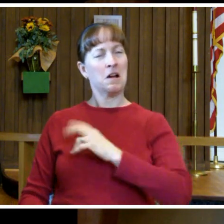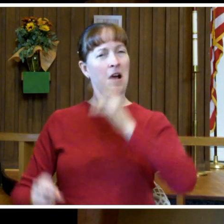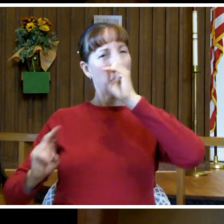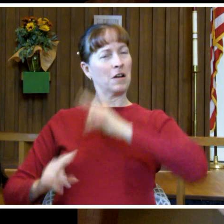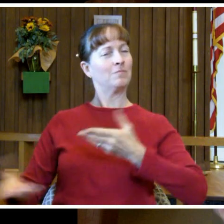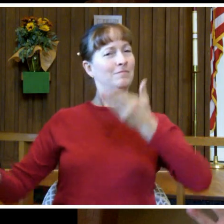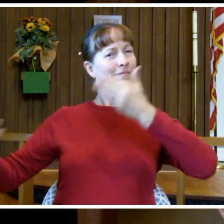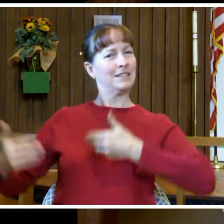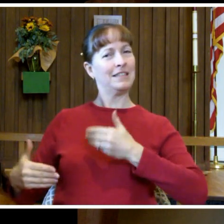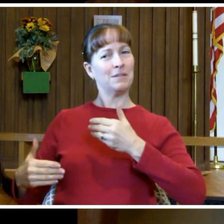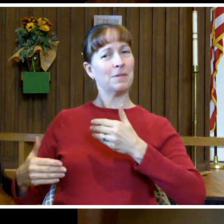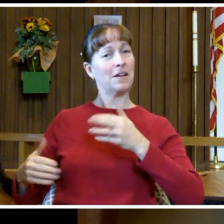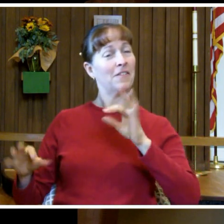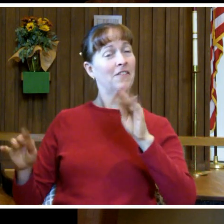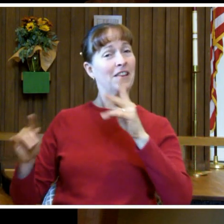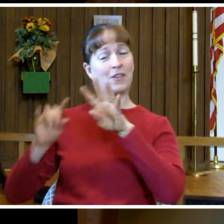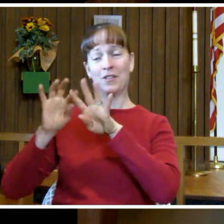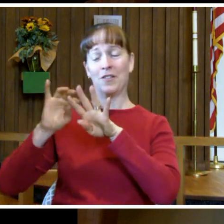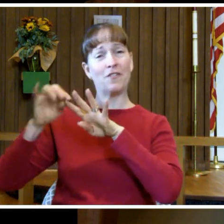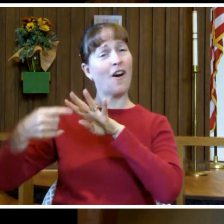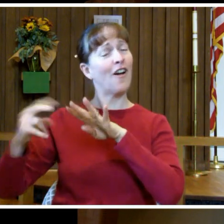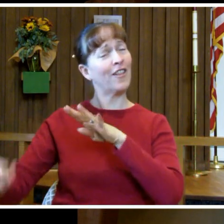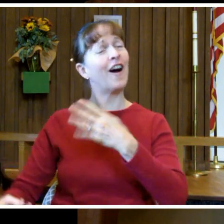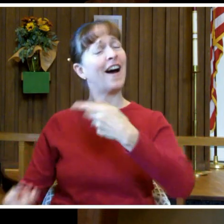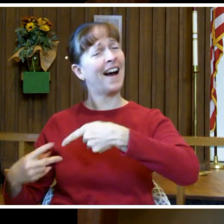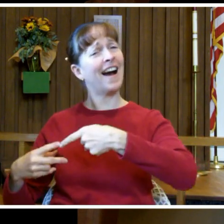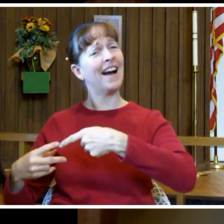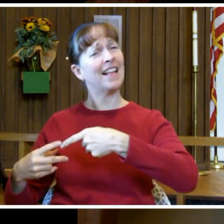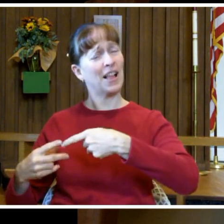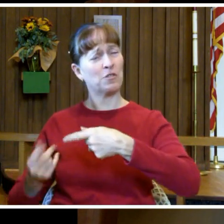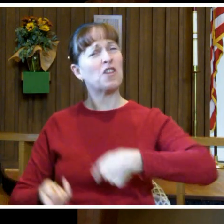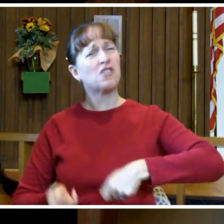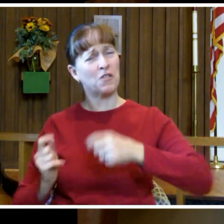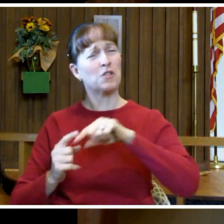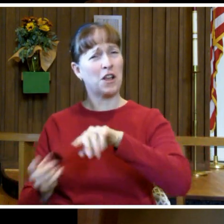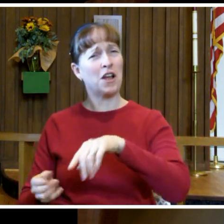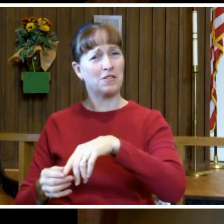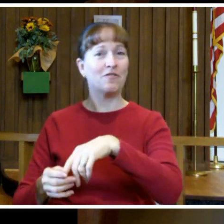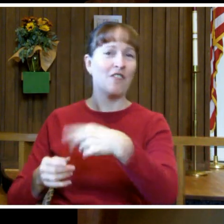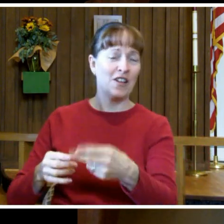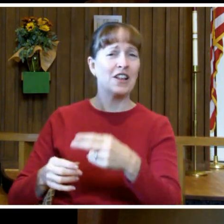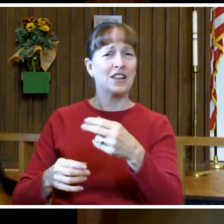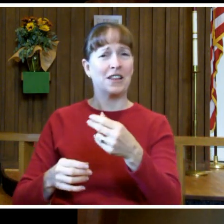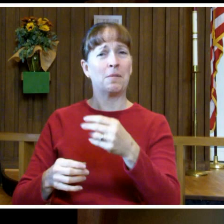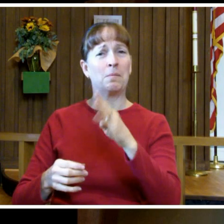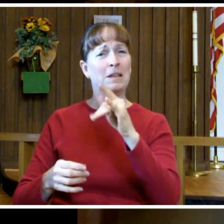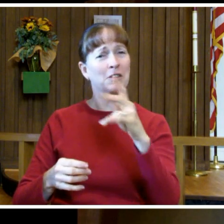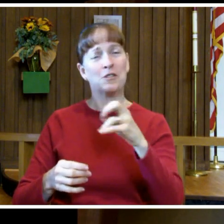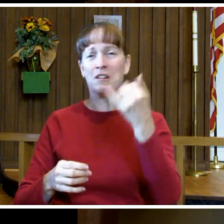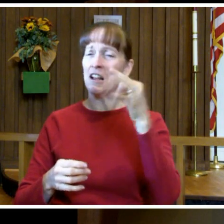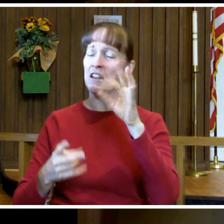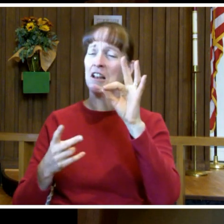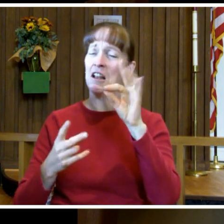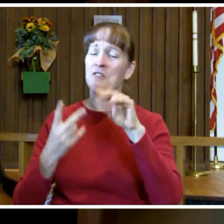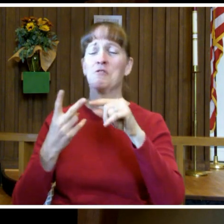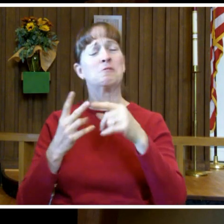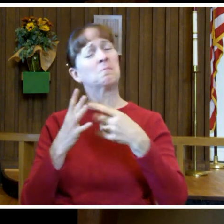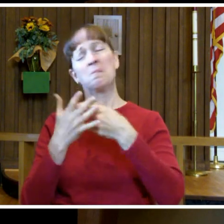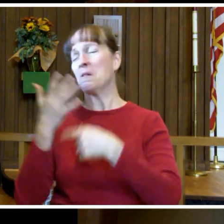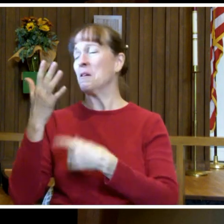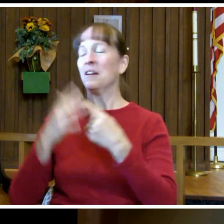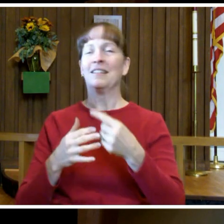See where the tips of my fingers have fallen off? That's where I shoveled till I dropped during the blizzard of 92. It's great.